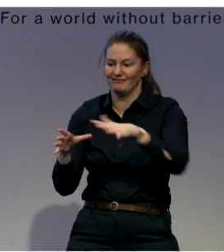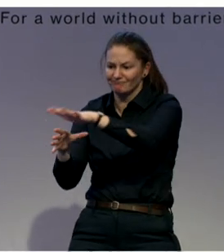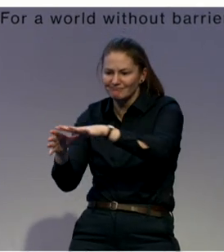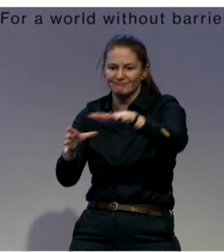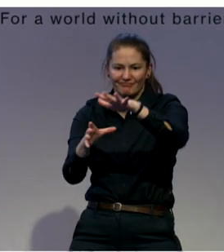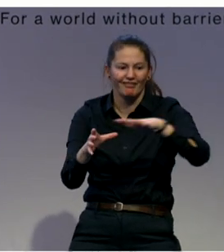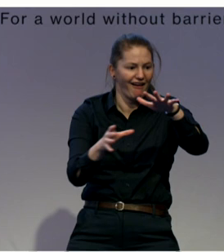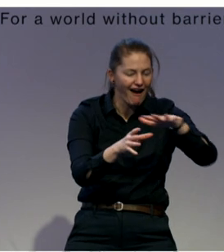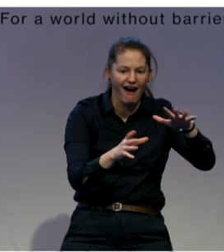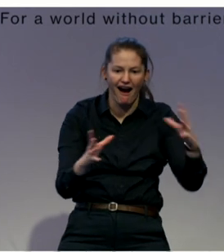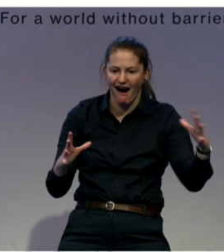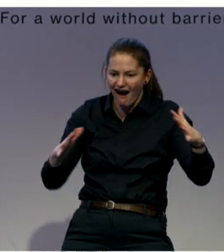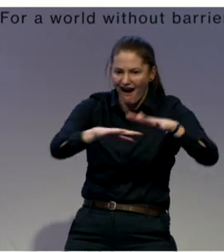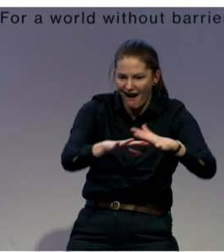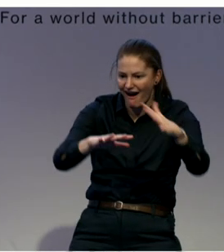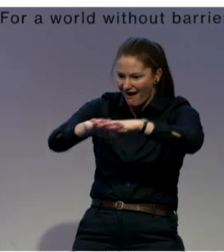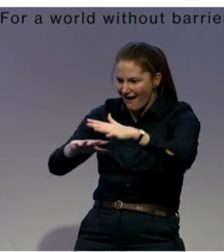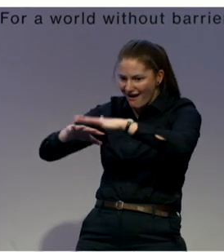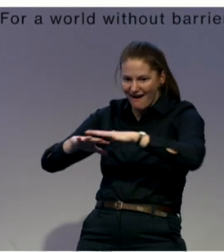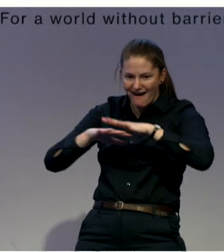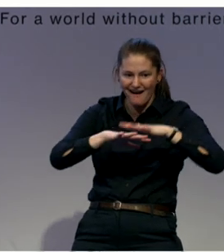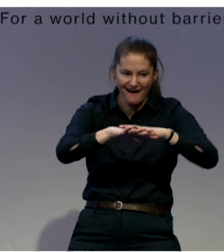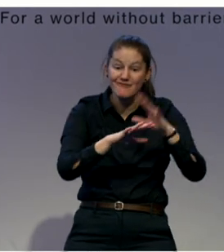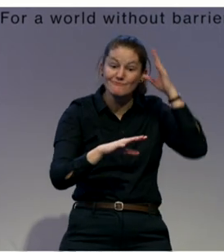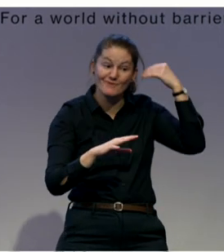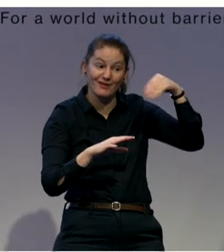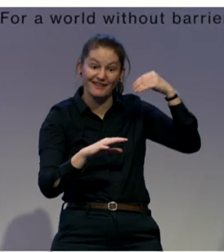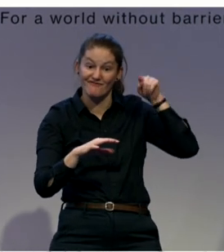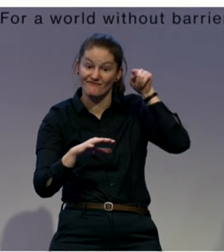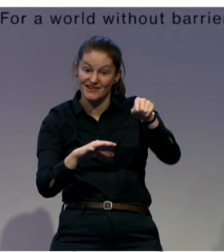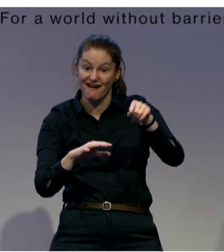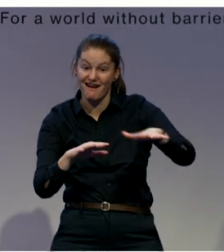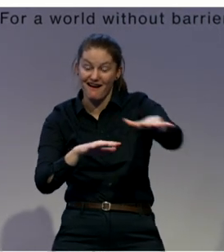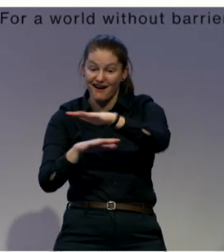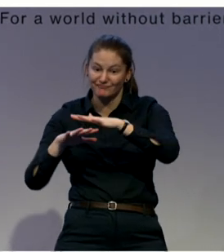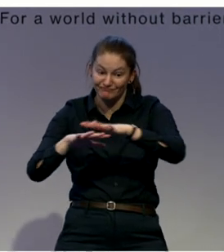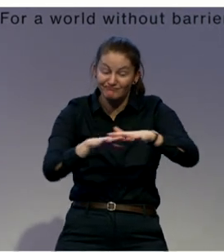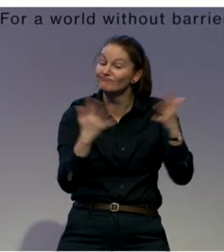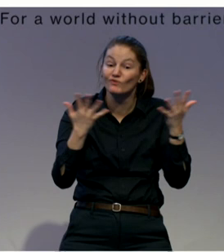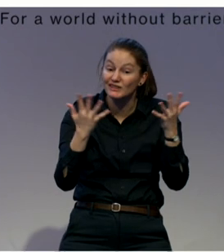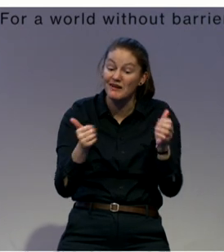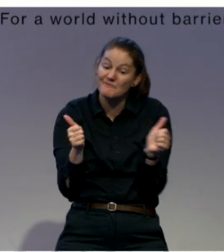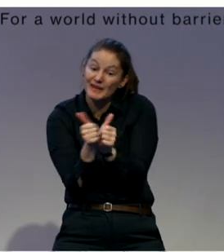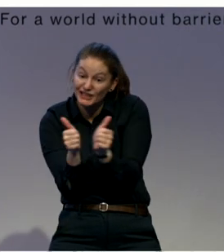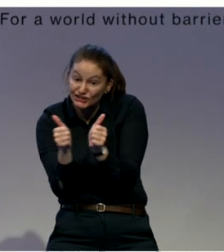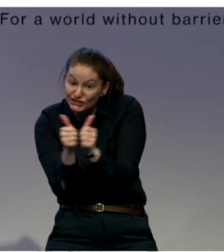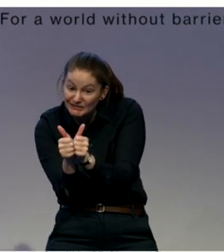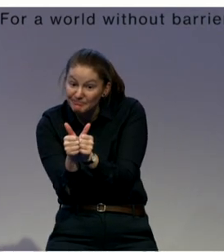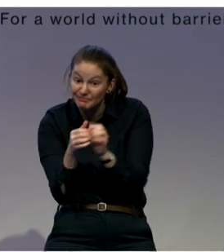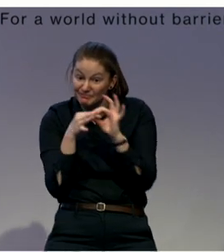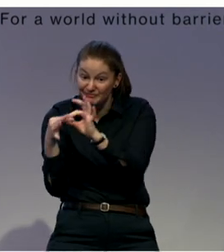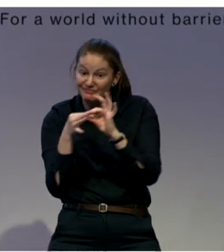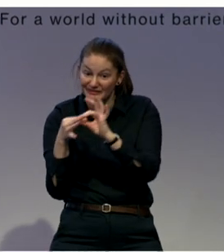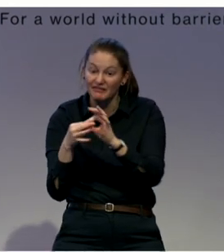process in Moldova were the partnership and dialogue with public authorities, engagement